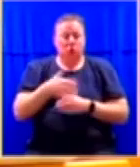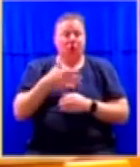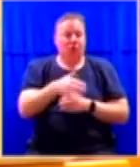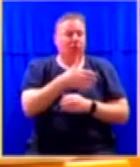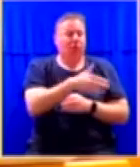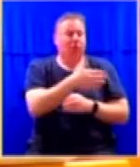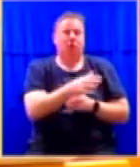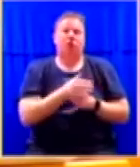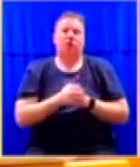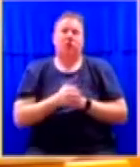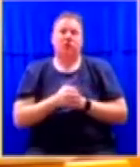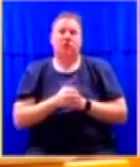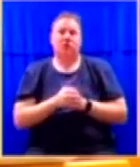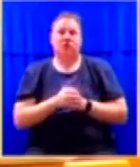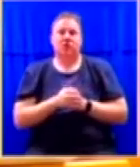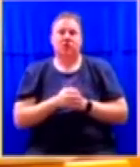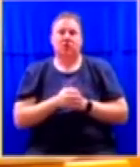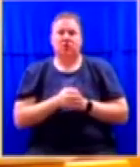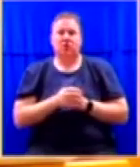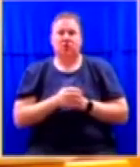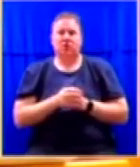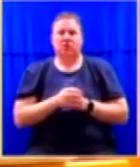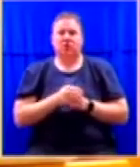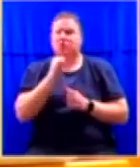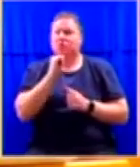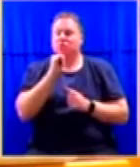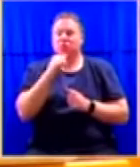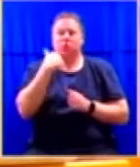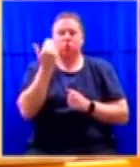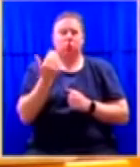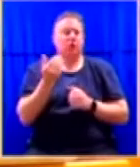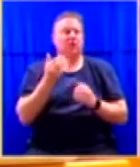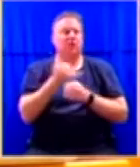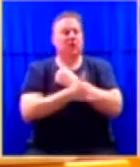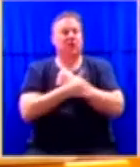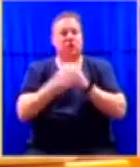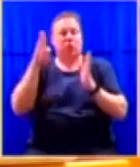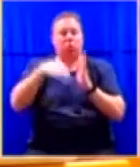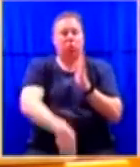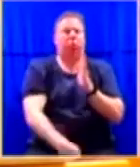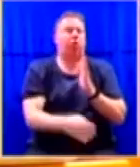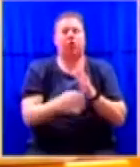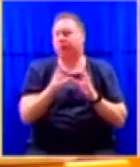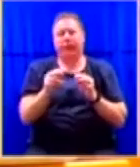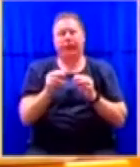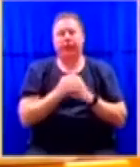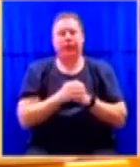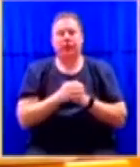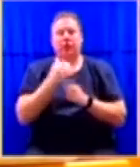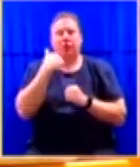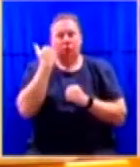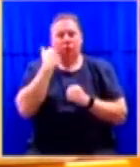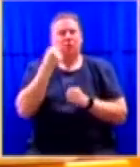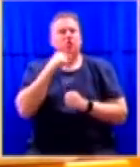Obviously, they don't want to see the wheels falling off the country. They will want to make sure that, indeed, we will fight